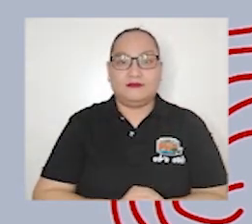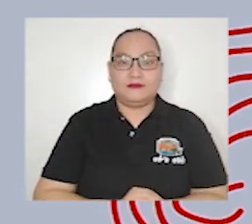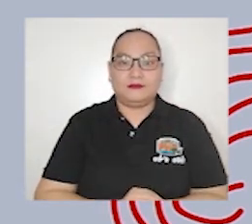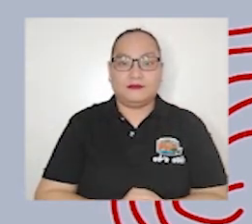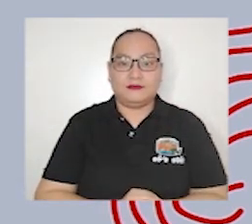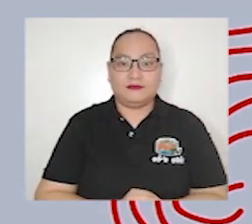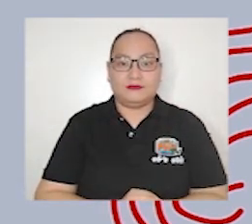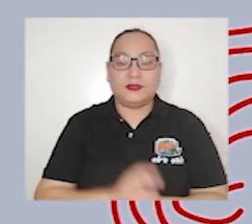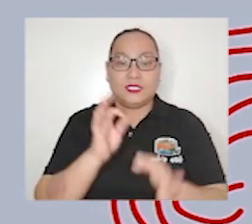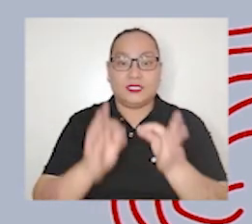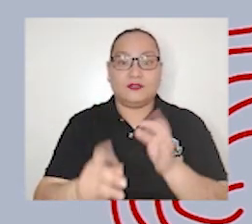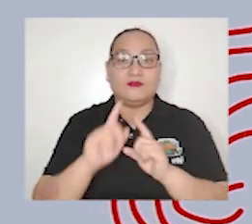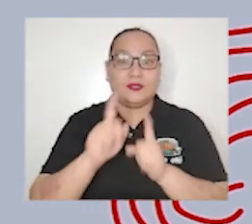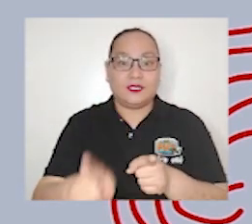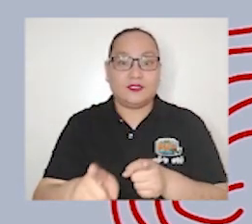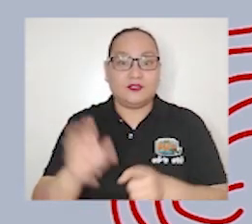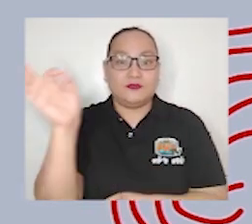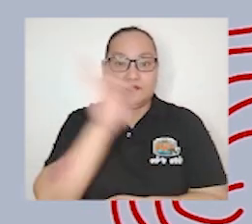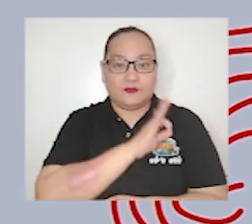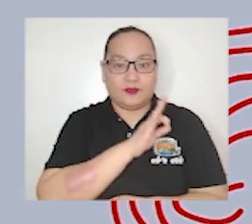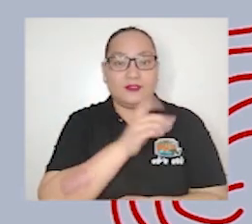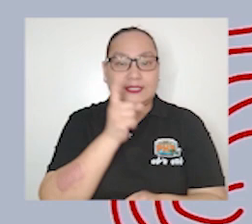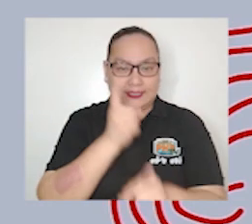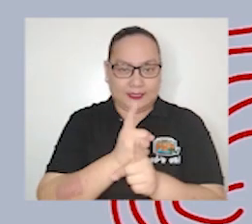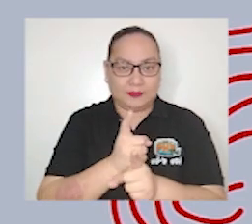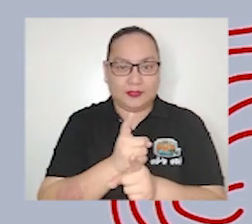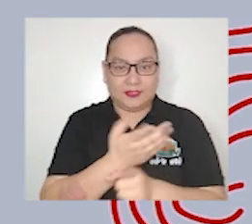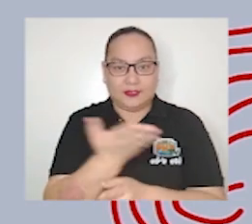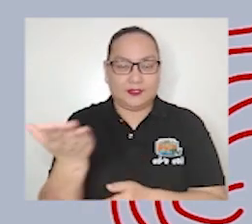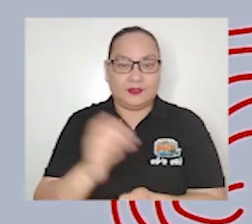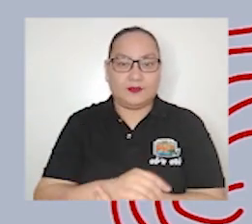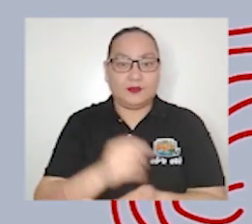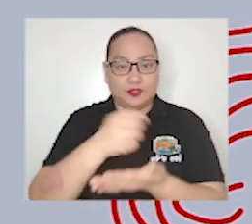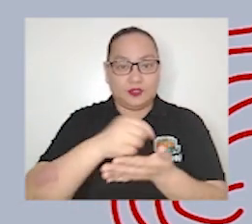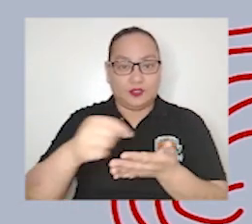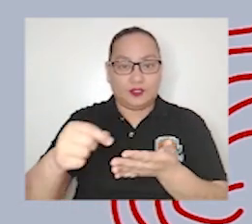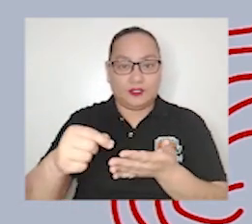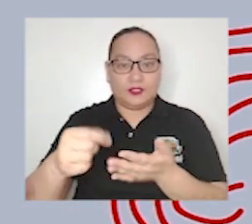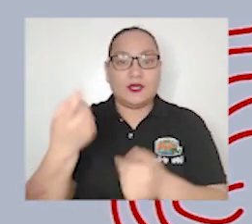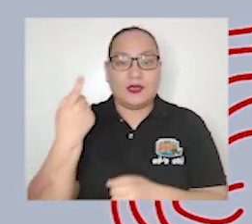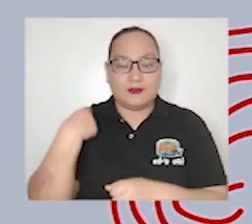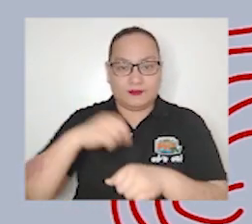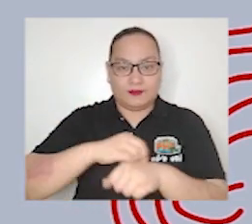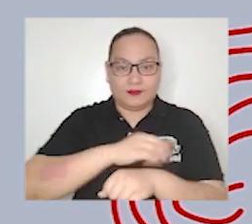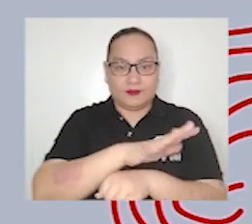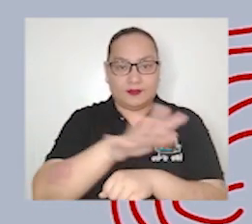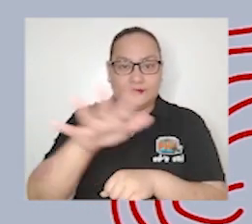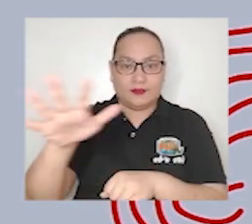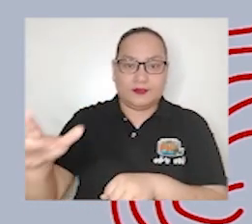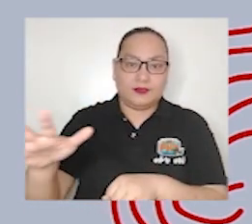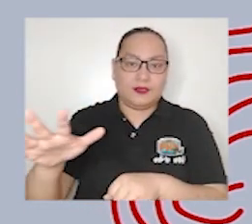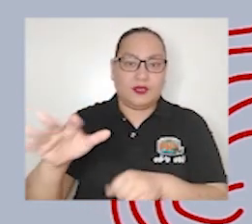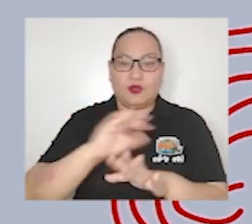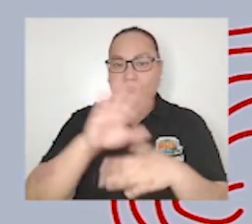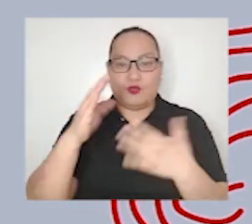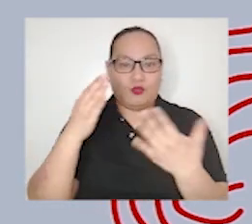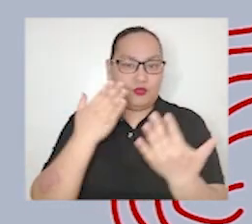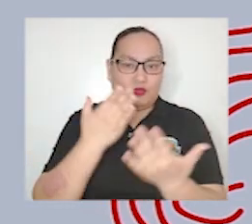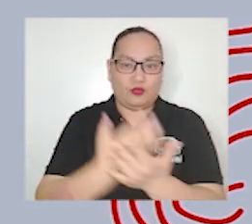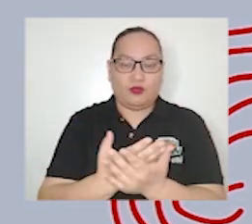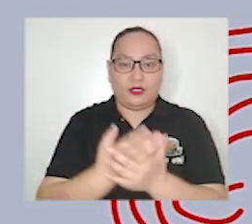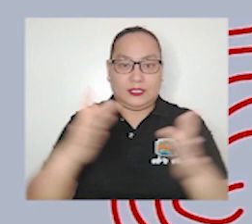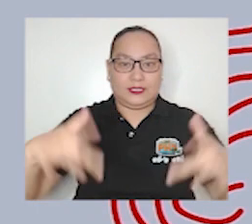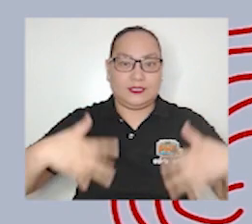if your answer is false you're correct journalism has affected everybody's life